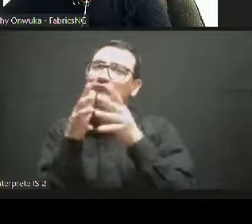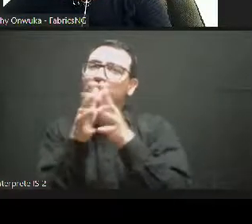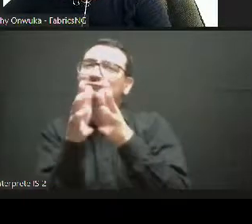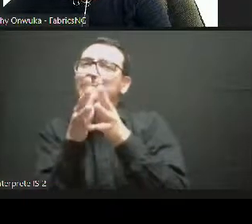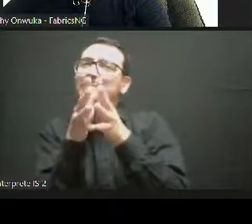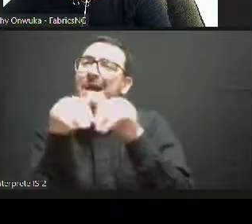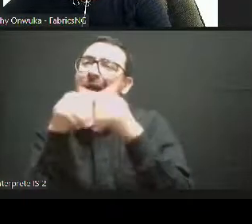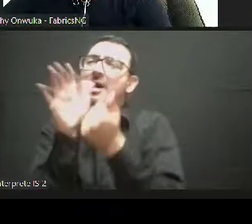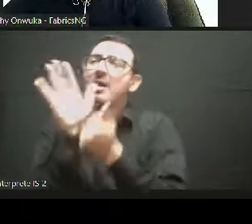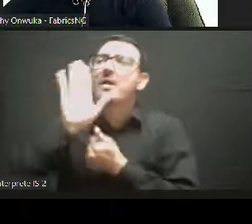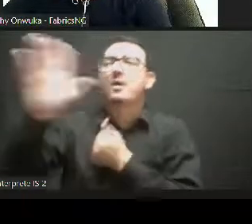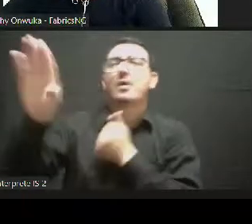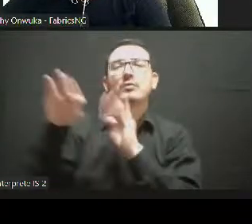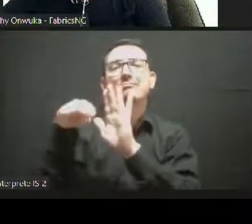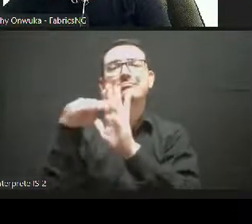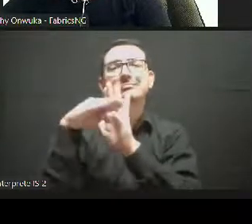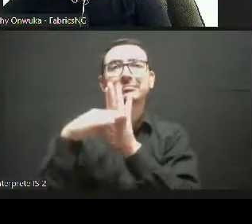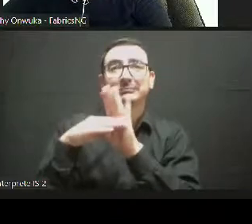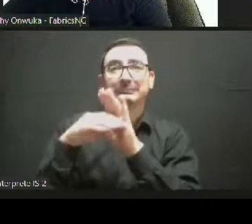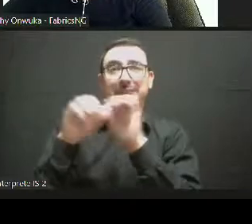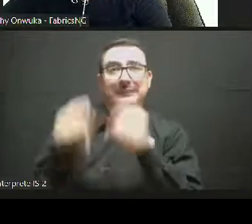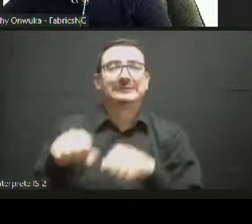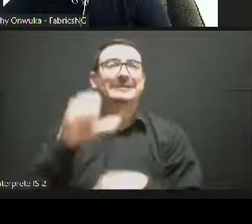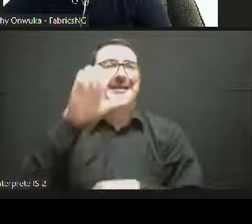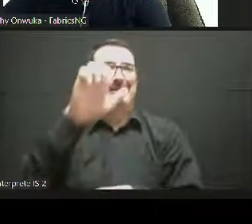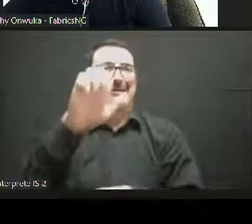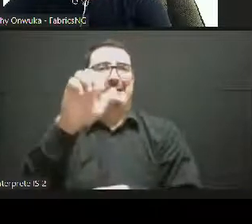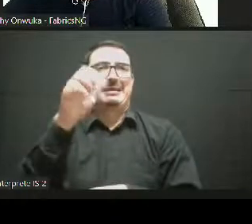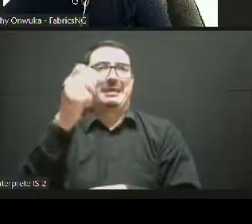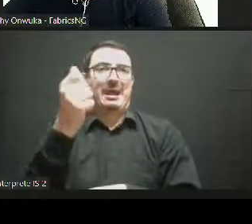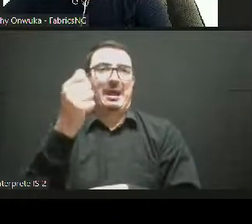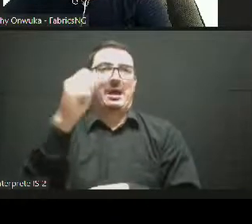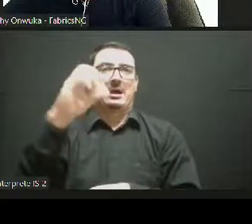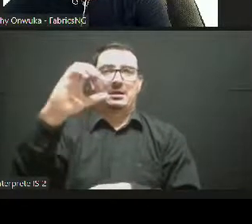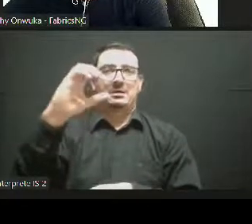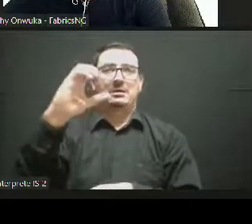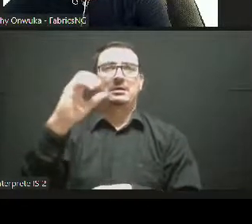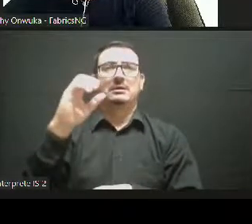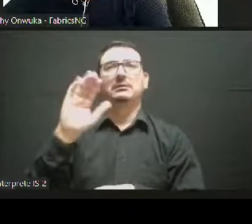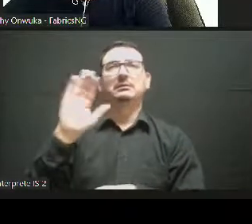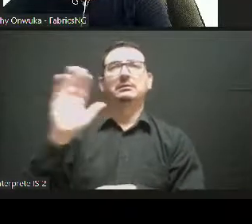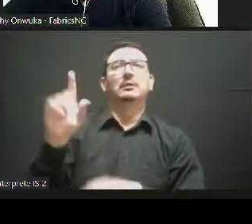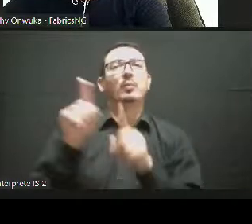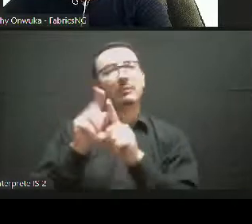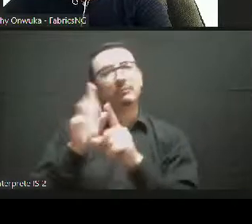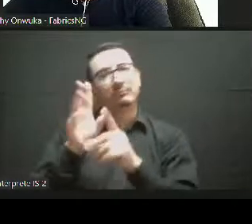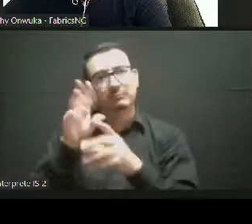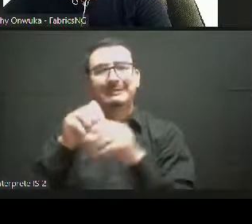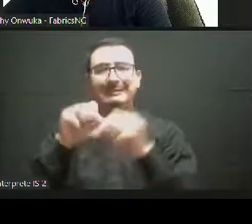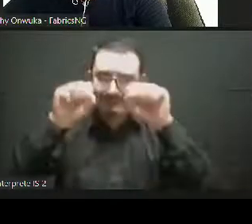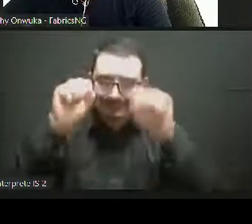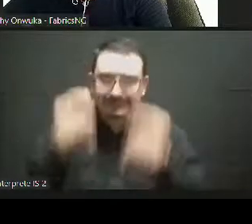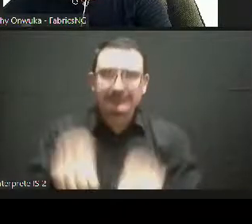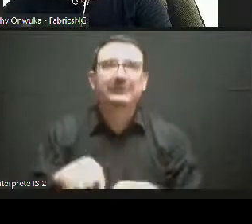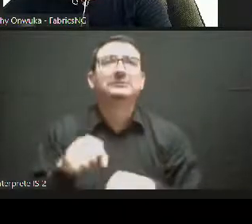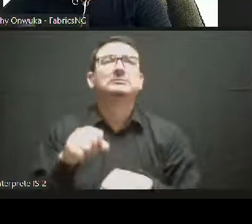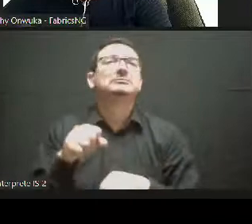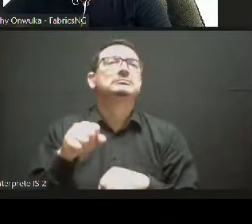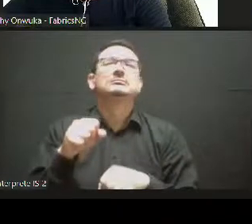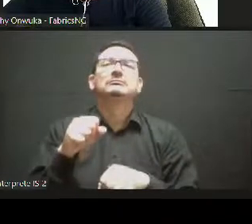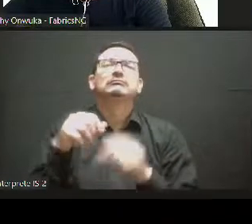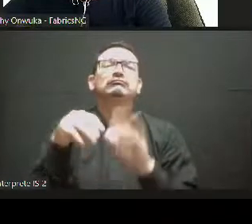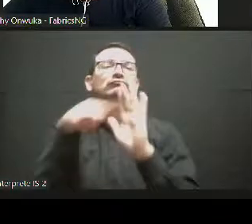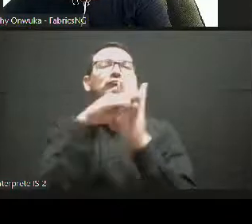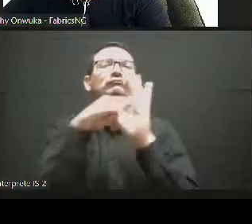what you think, you know, some of the most effective measures have been, and then, you know, linking it a little bit to the work that you guys are doing